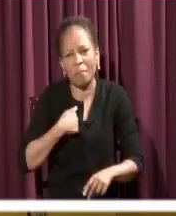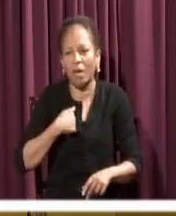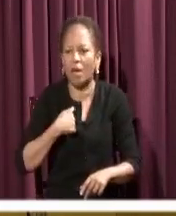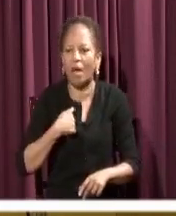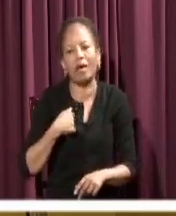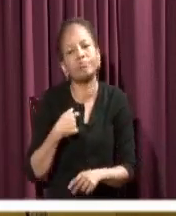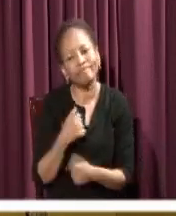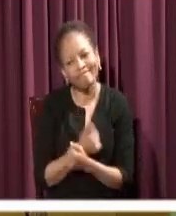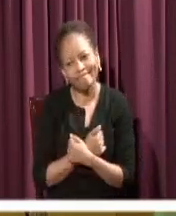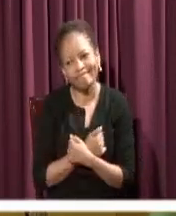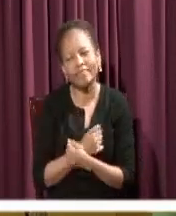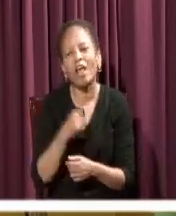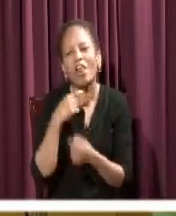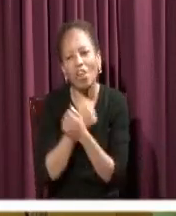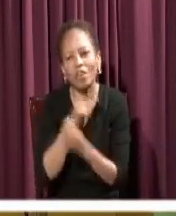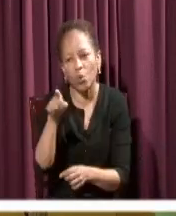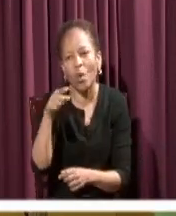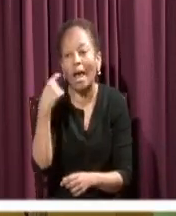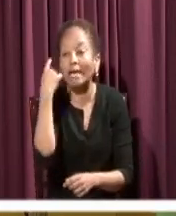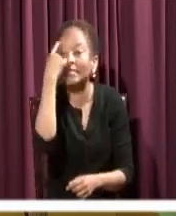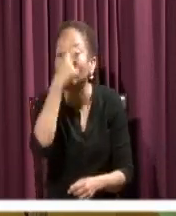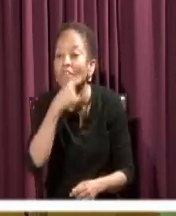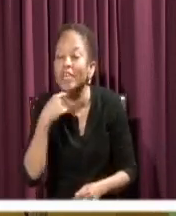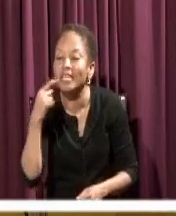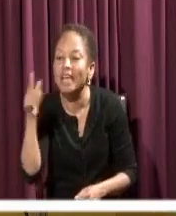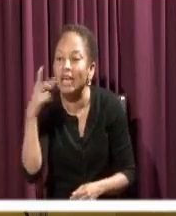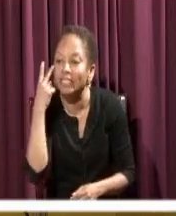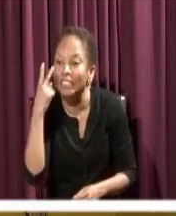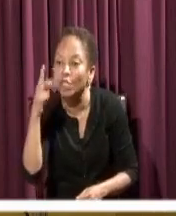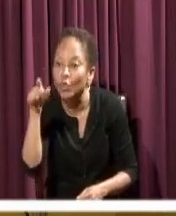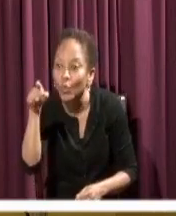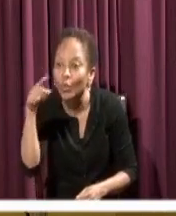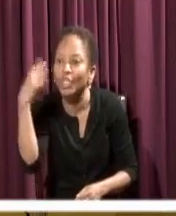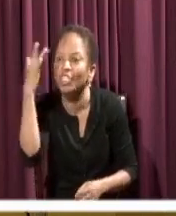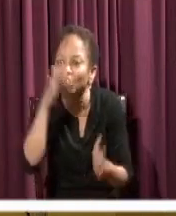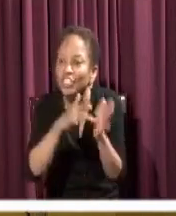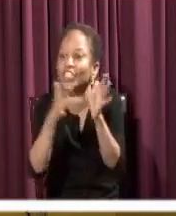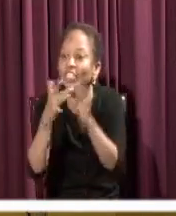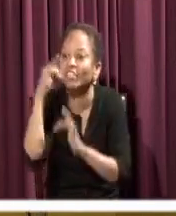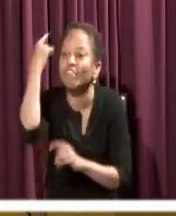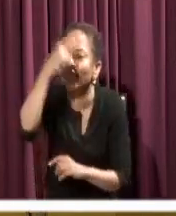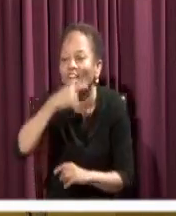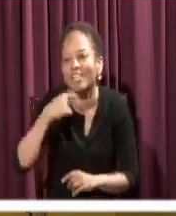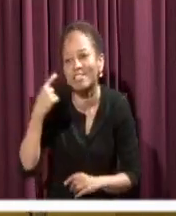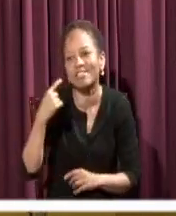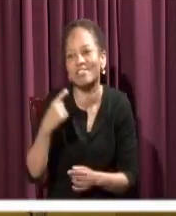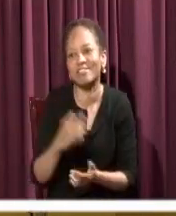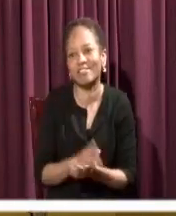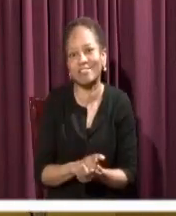In our nation, the gale force winds is blowing at ferocious, ferocious speed.